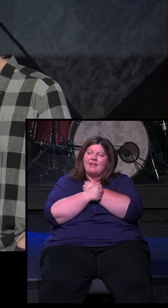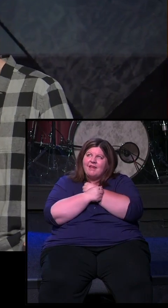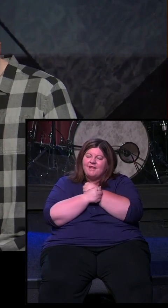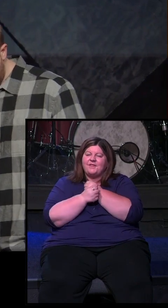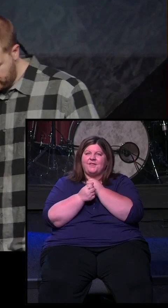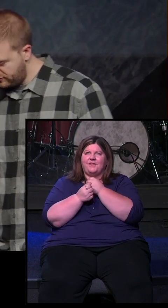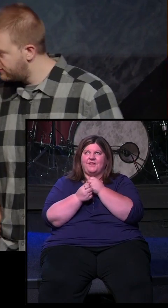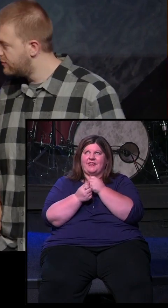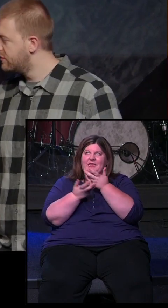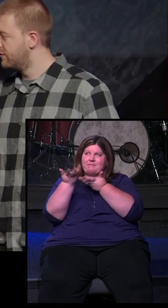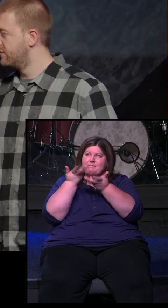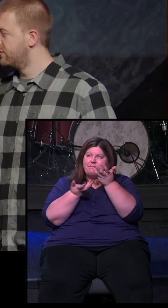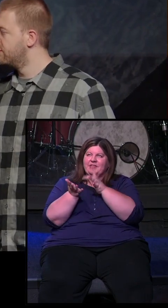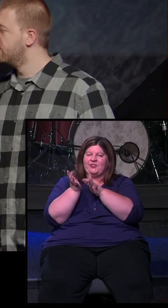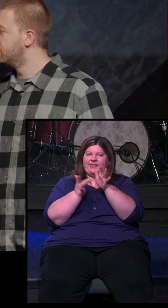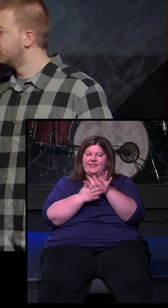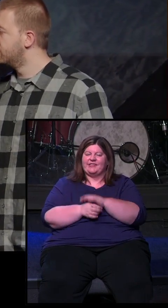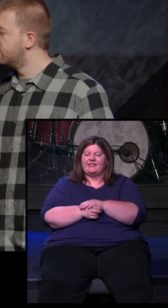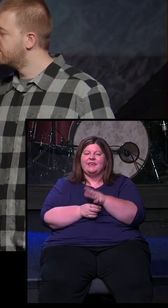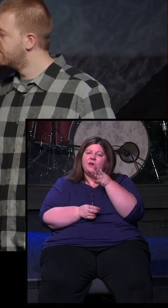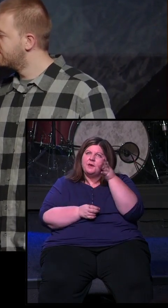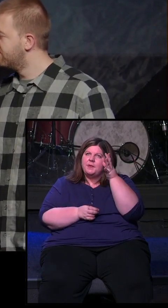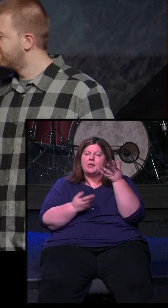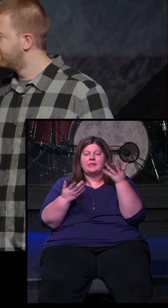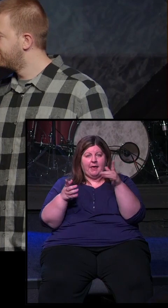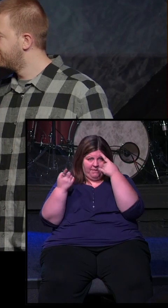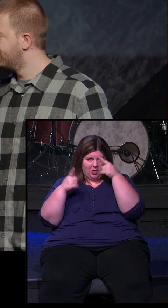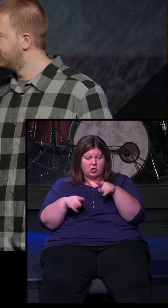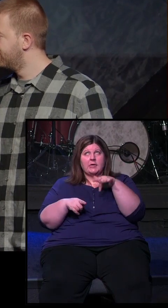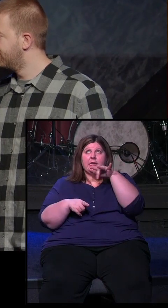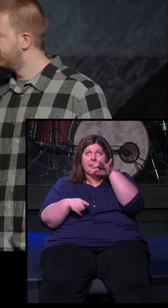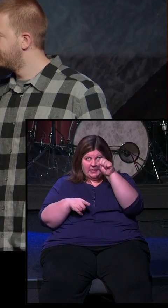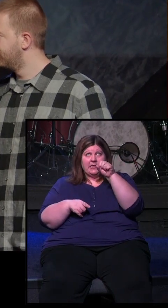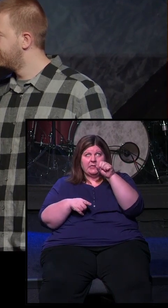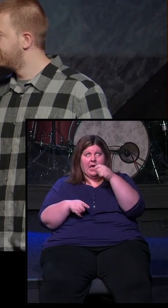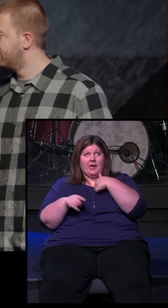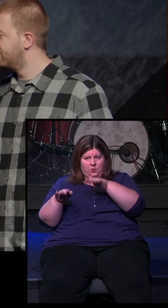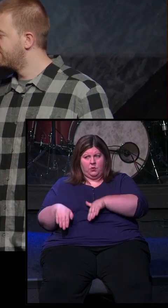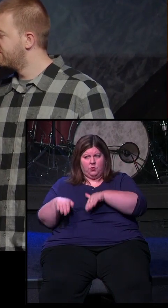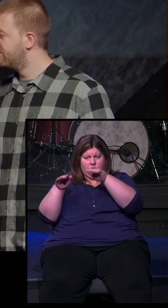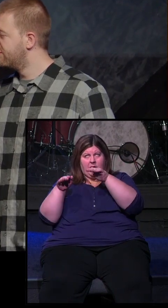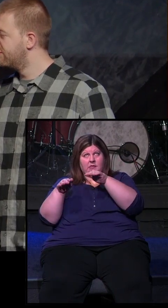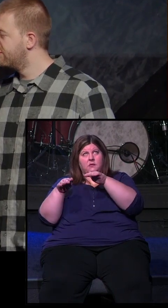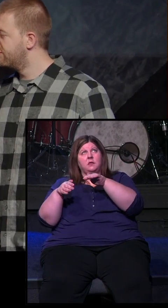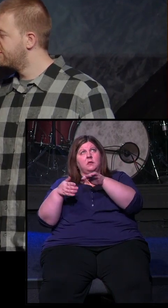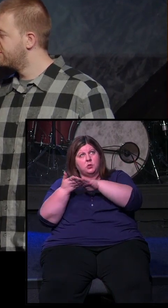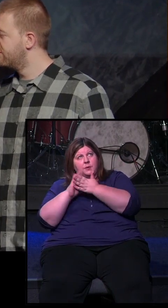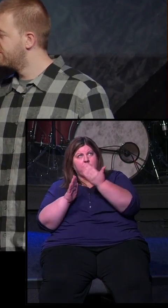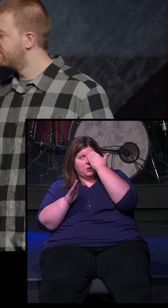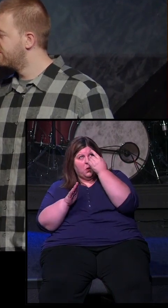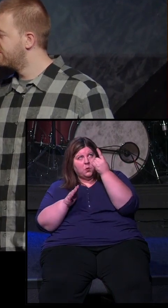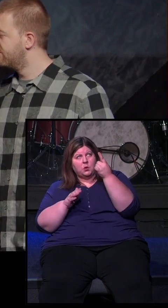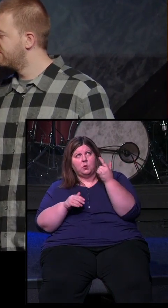and know Jesus. These parents are making the commitment to say, yes, Jesus, I'm going to raise my children to know you until that one